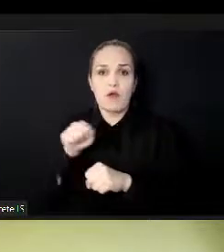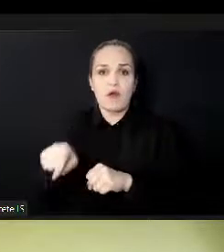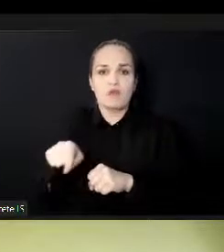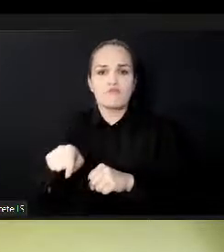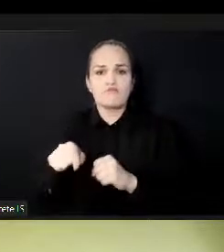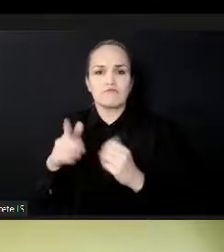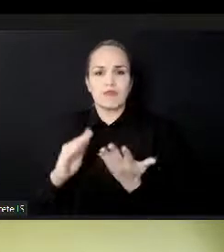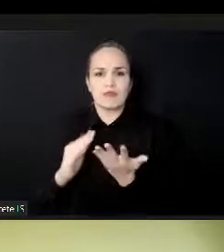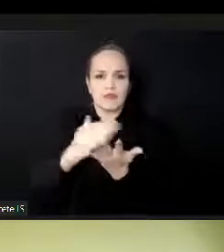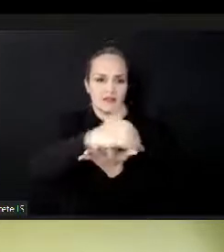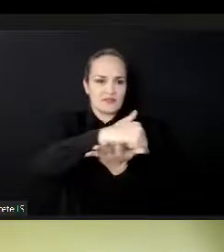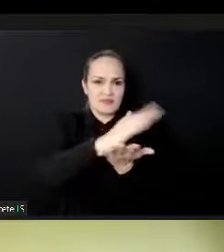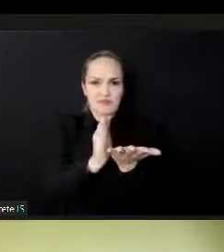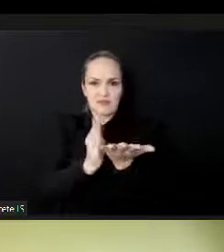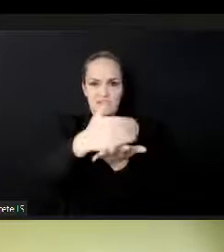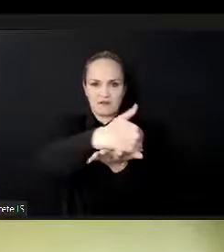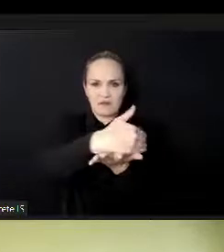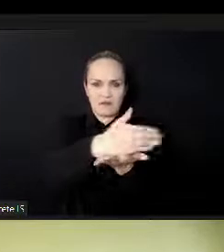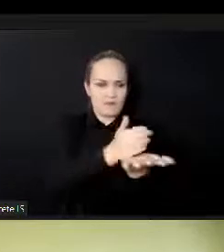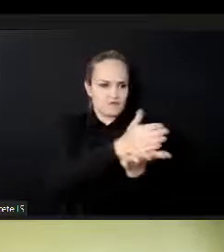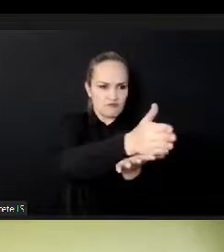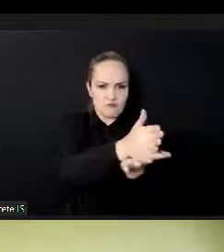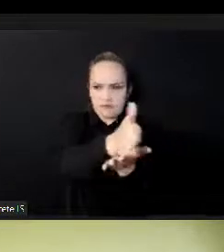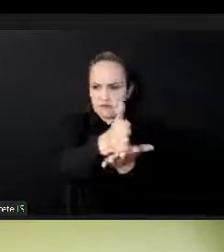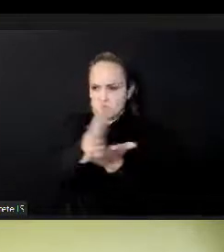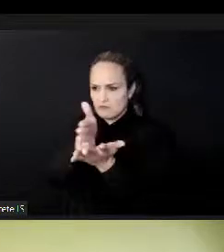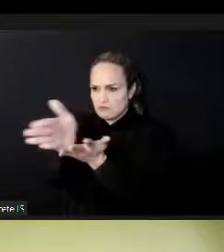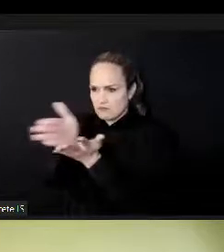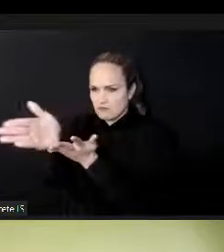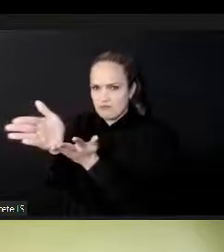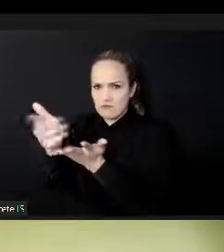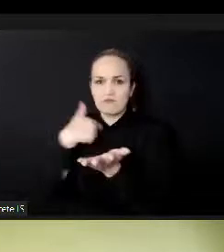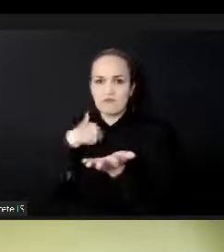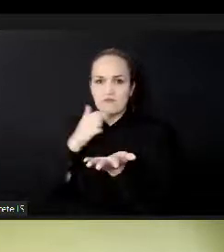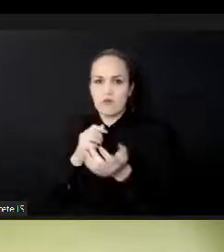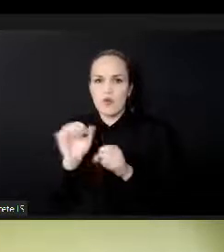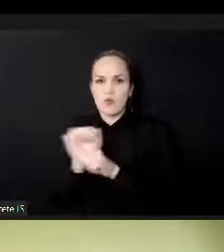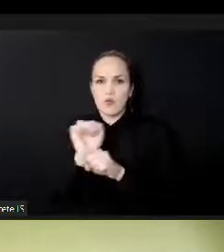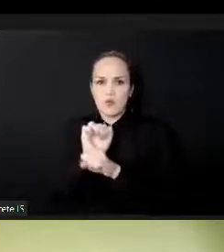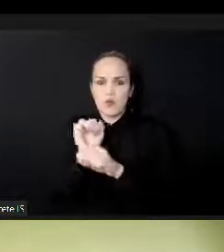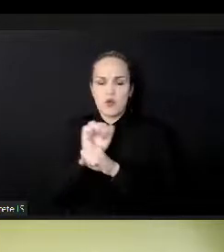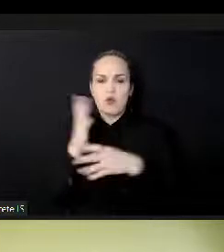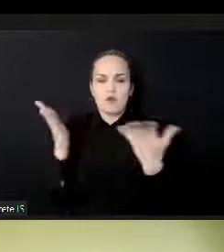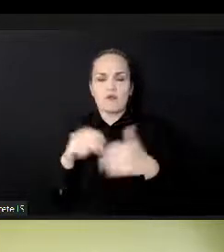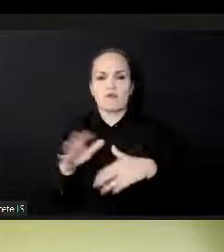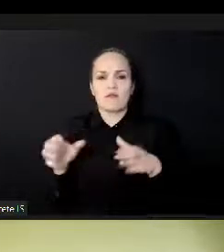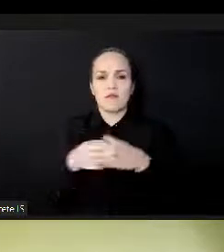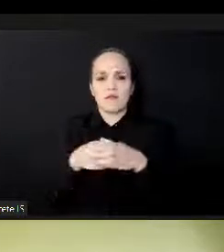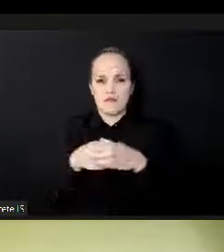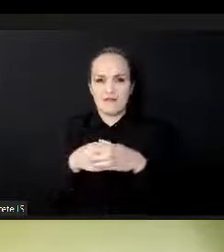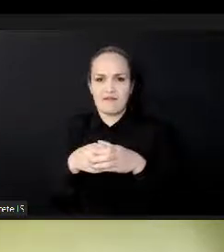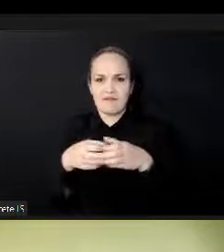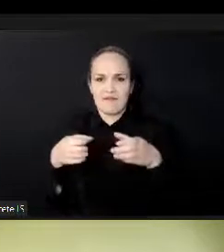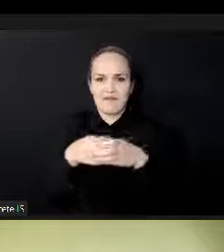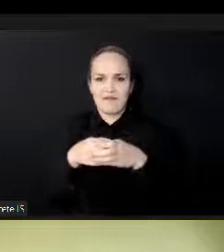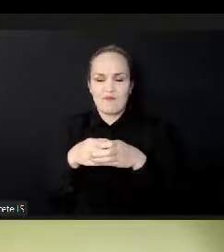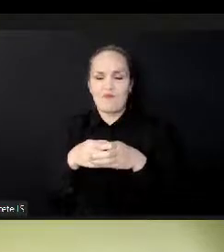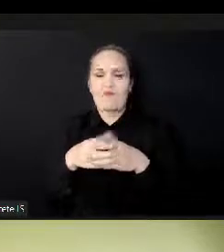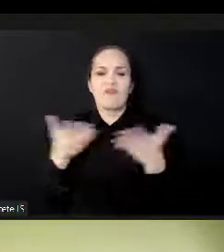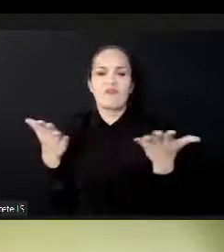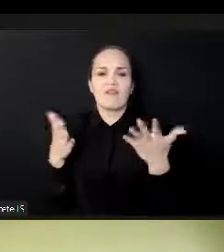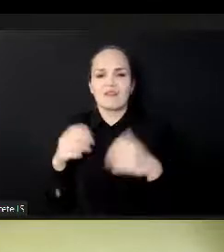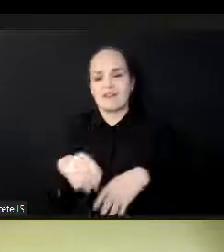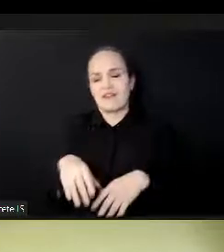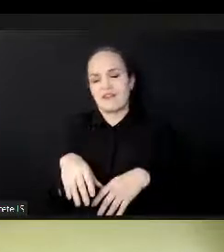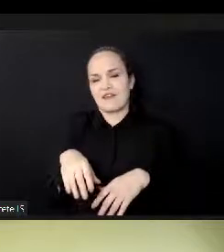particularly with research and innovation. So this is also very linked to parts of the points